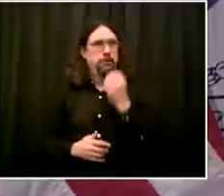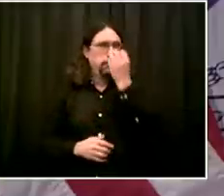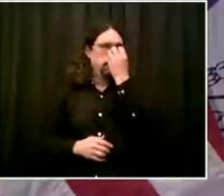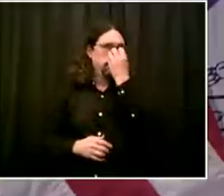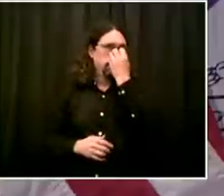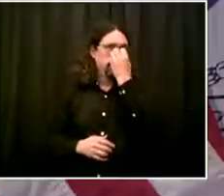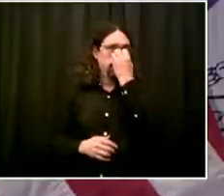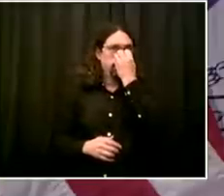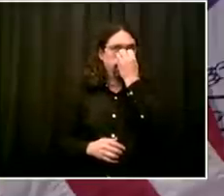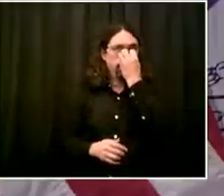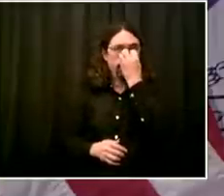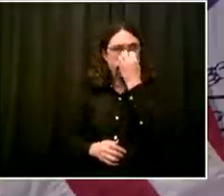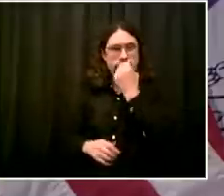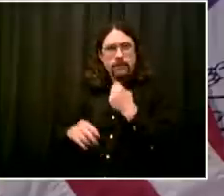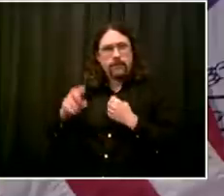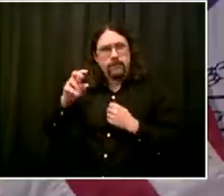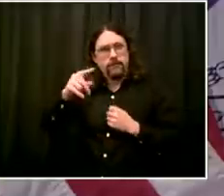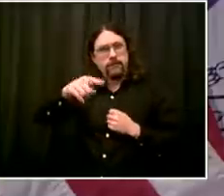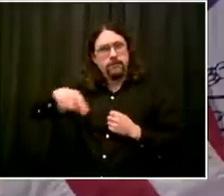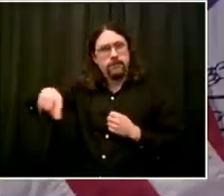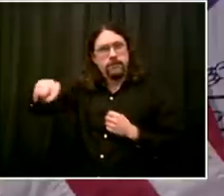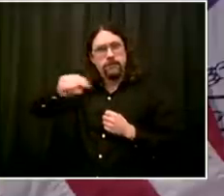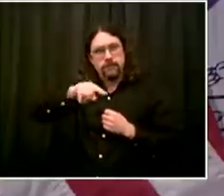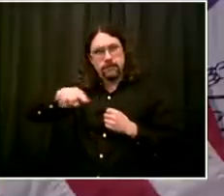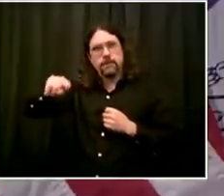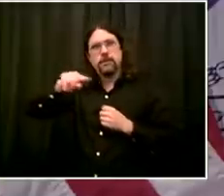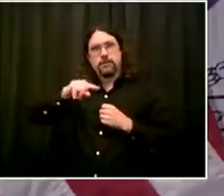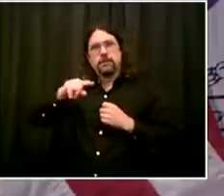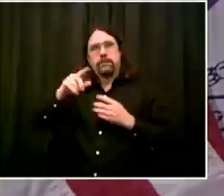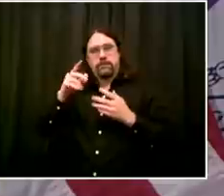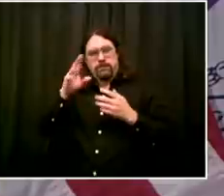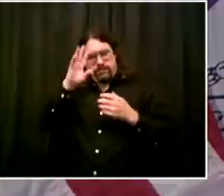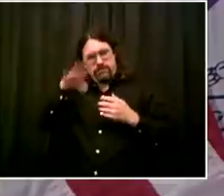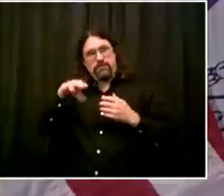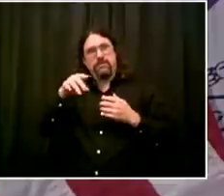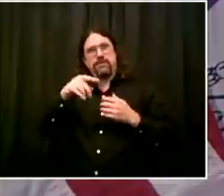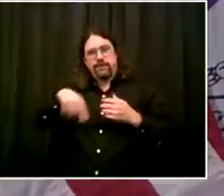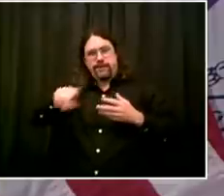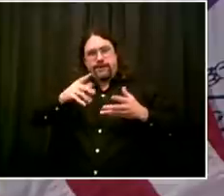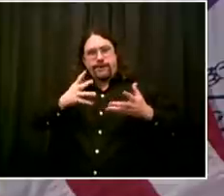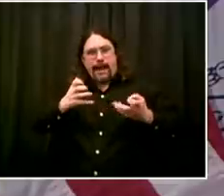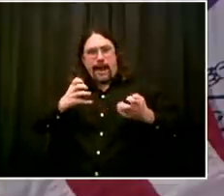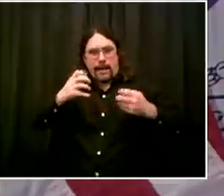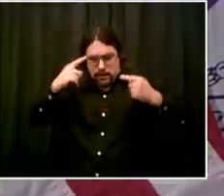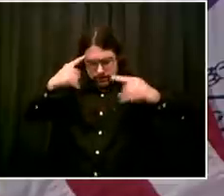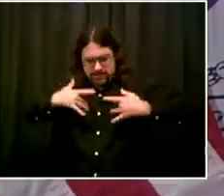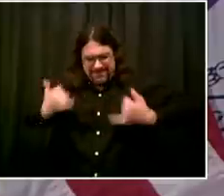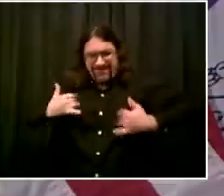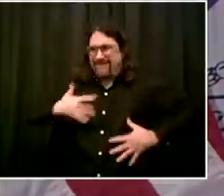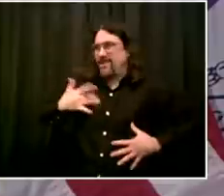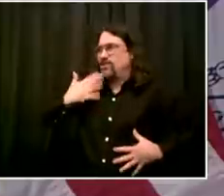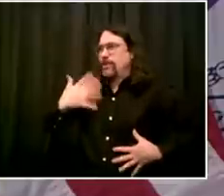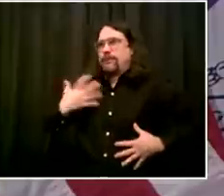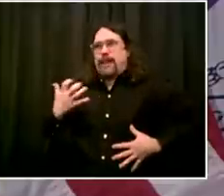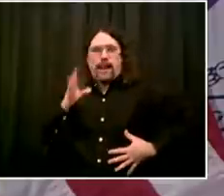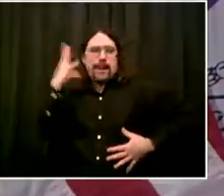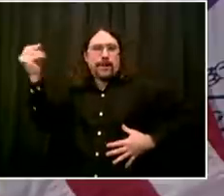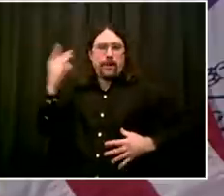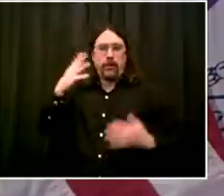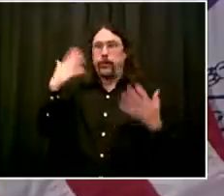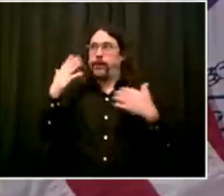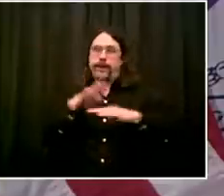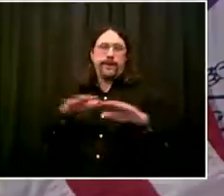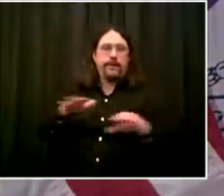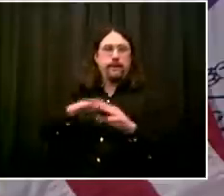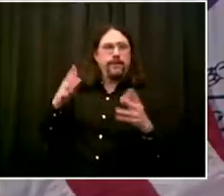too loose, we're going to undermine it. And every single individual's action matters. So I'd say, you know, stay as local as you